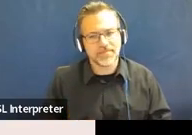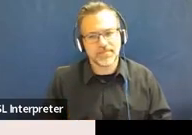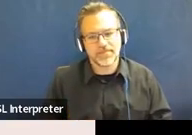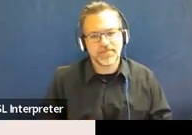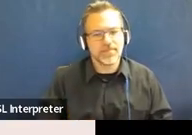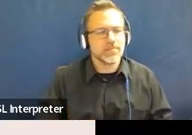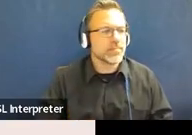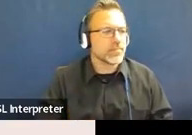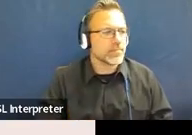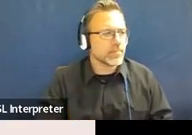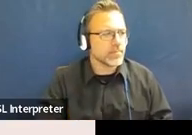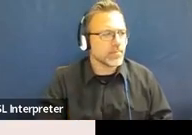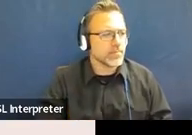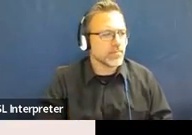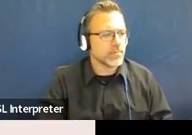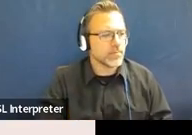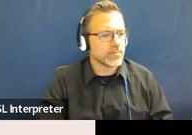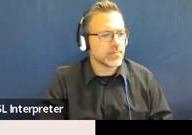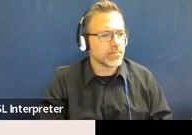Okay.